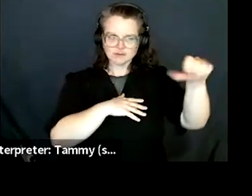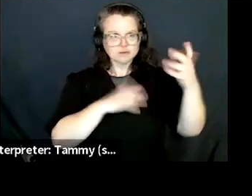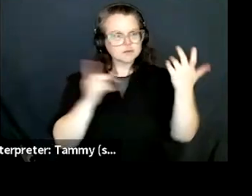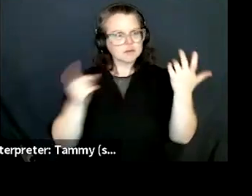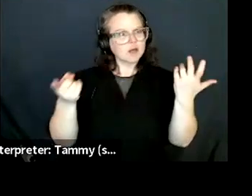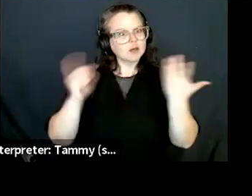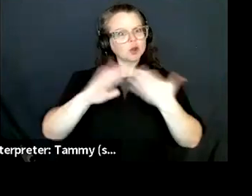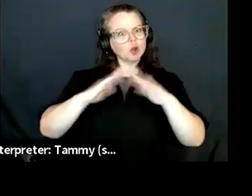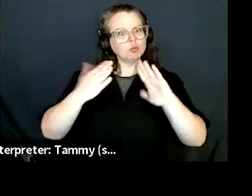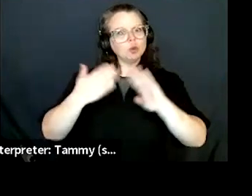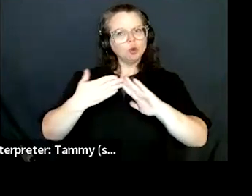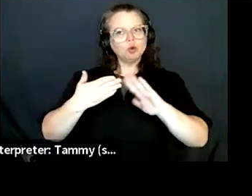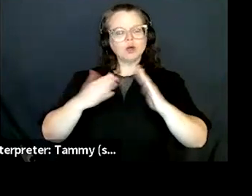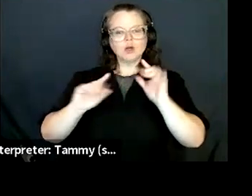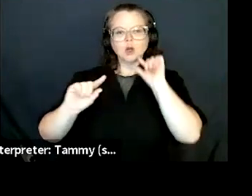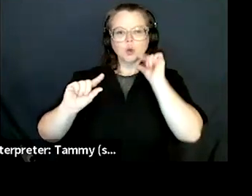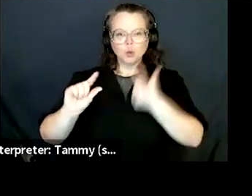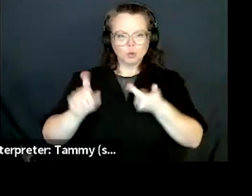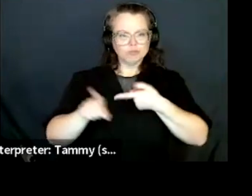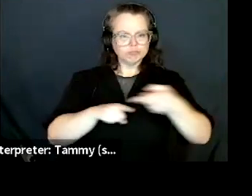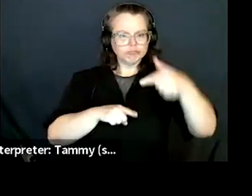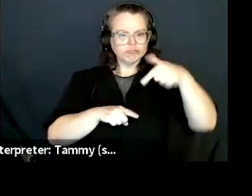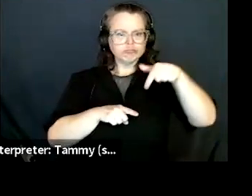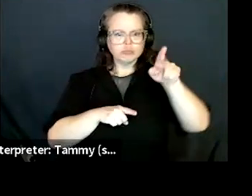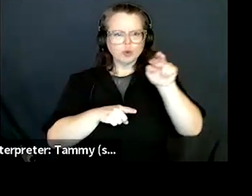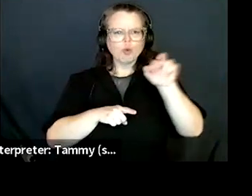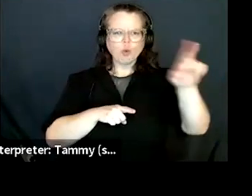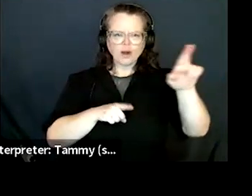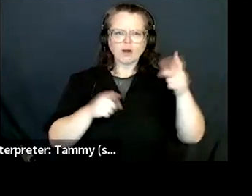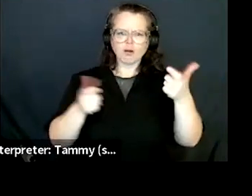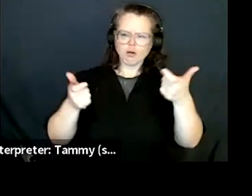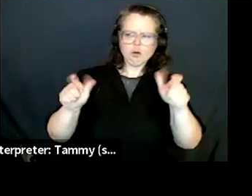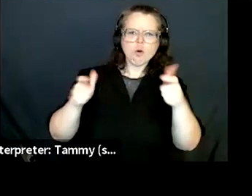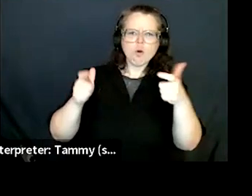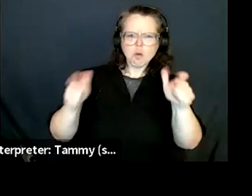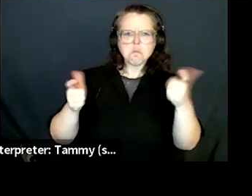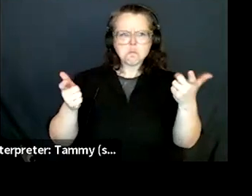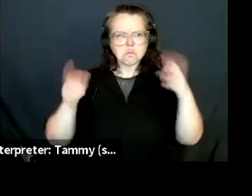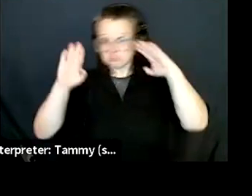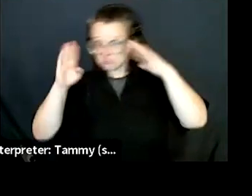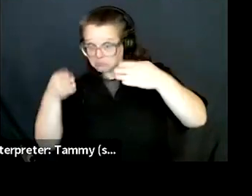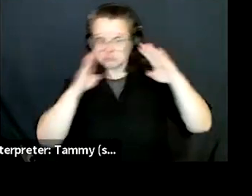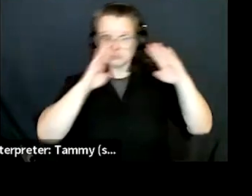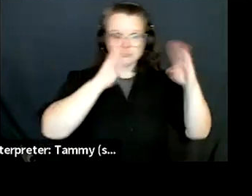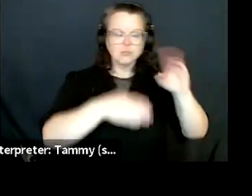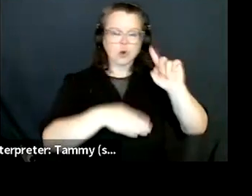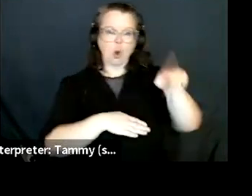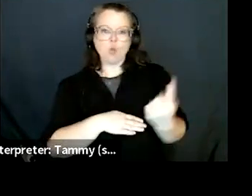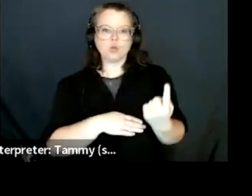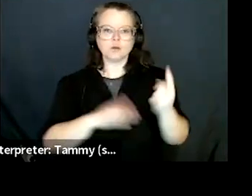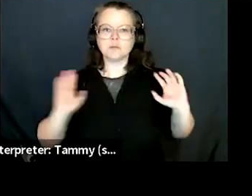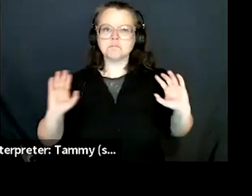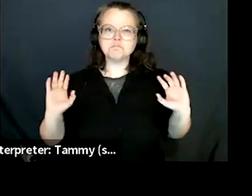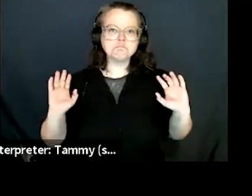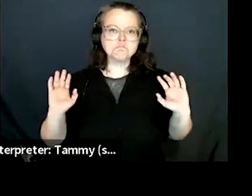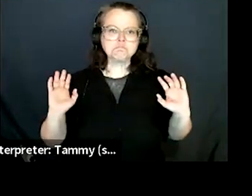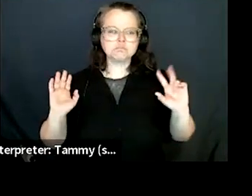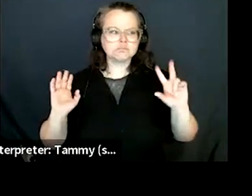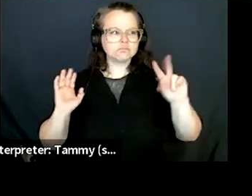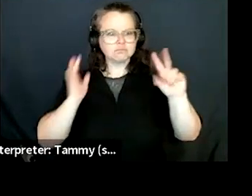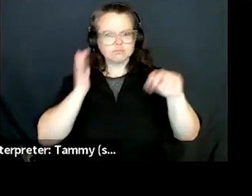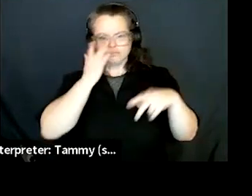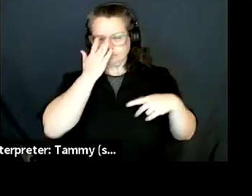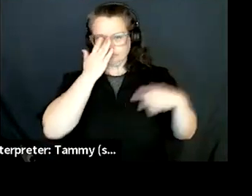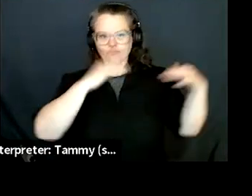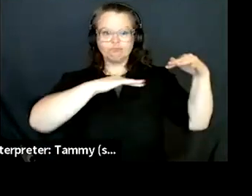concentrate on those. Um, I wouldn't say that the, I mean, our, the language that's spoken locally is Blackfoot. So far